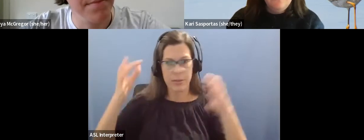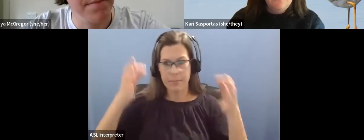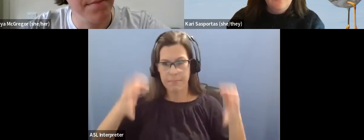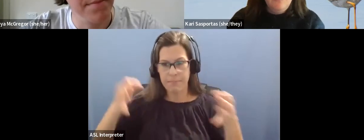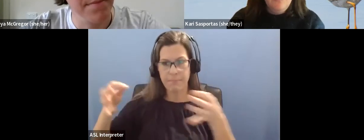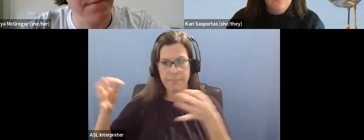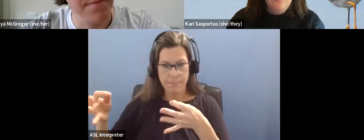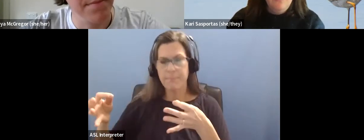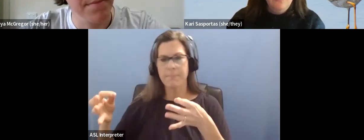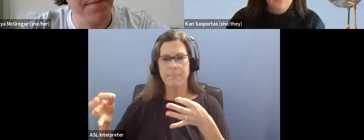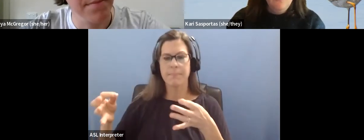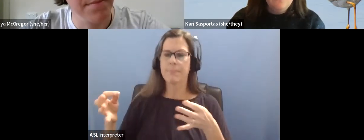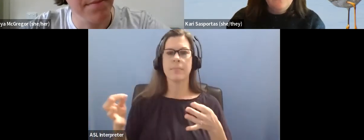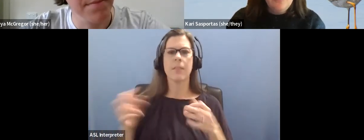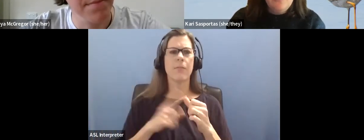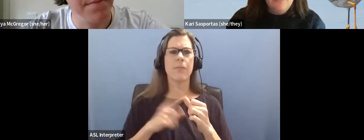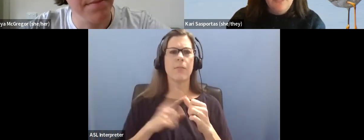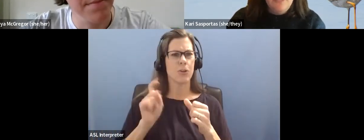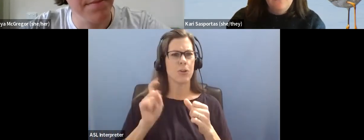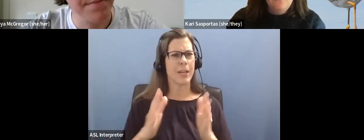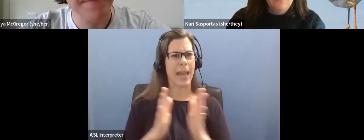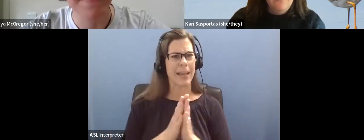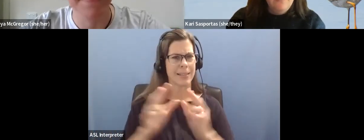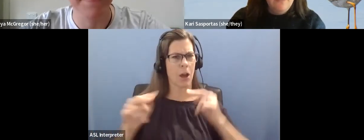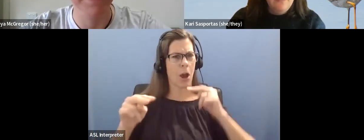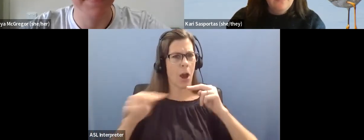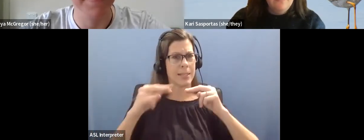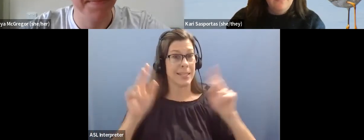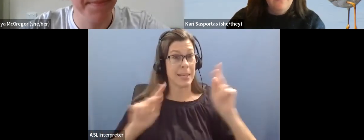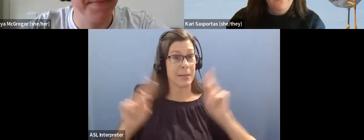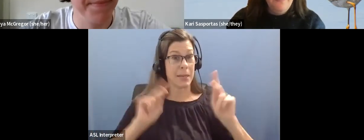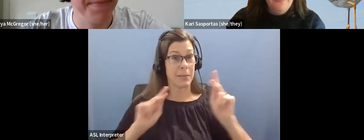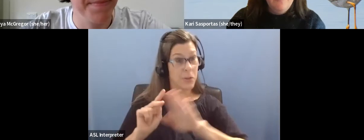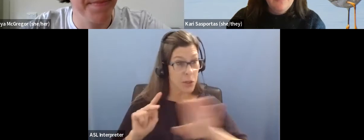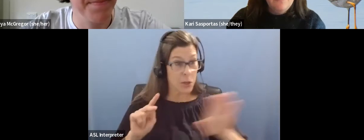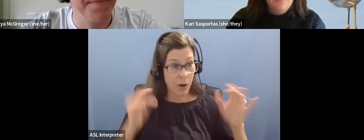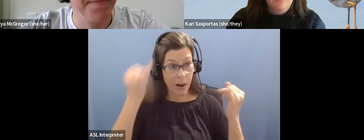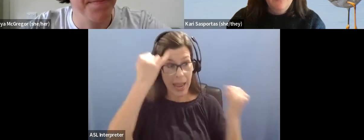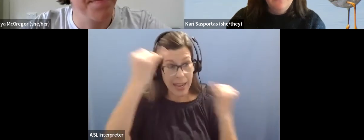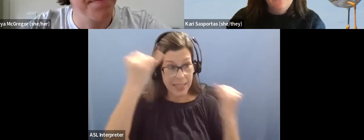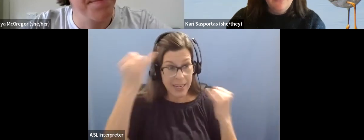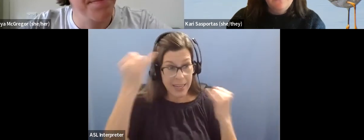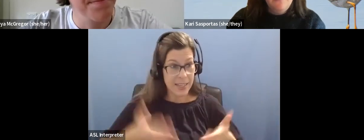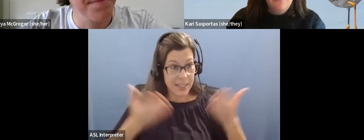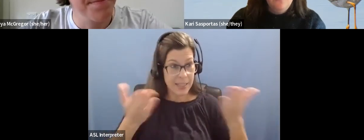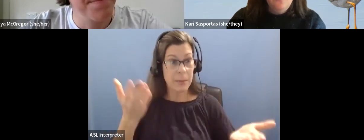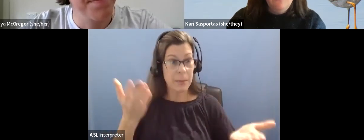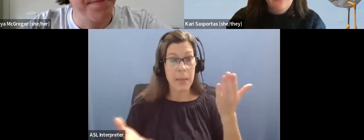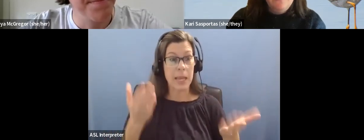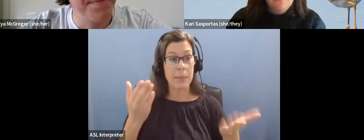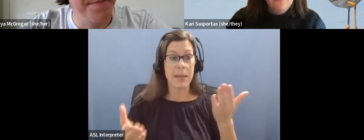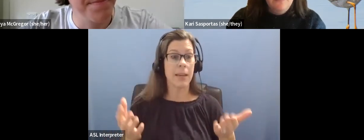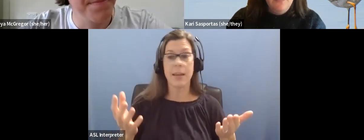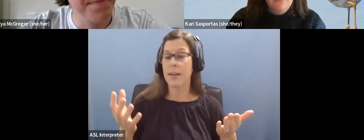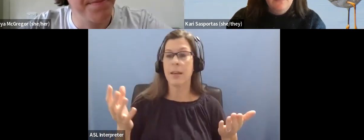ask autistic people, um, what suggestions they have, what they think, um, because there might be blind spots. We